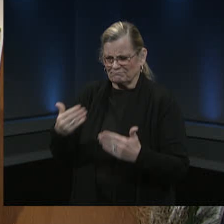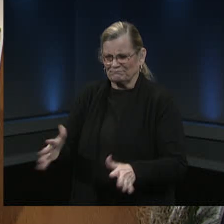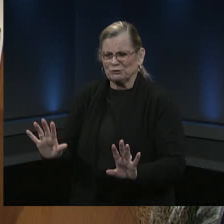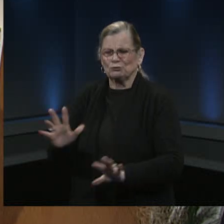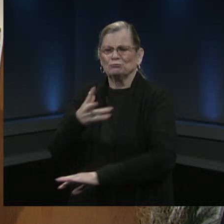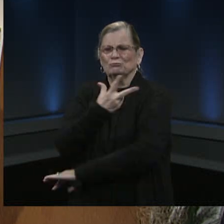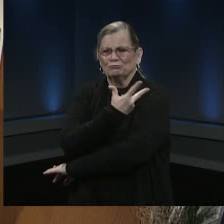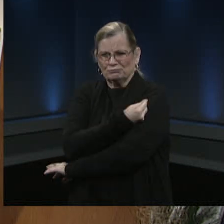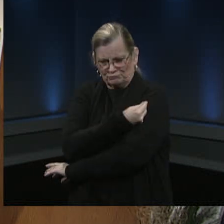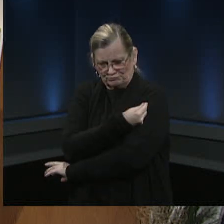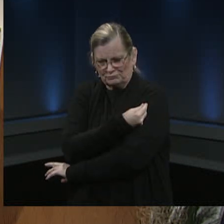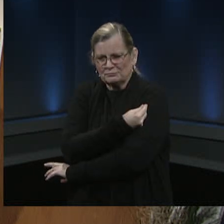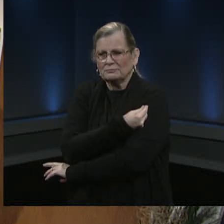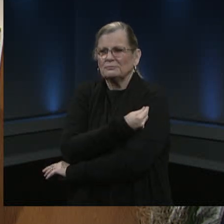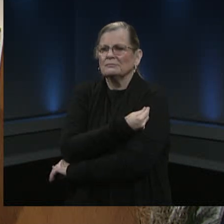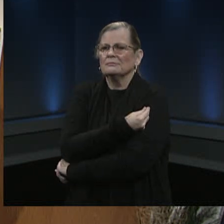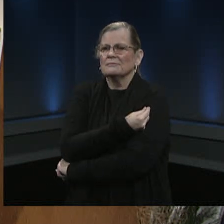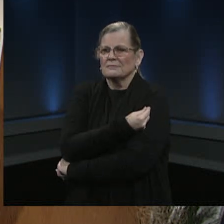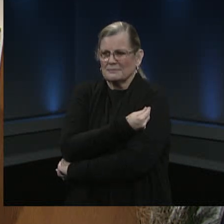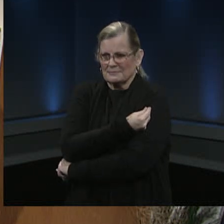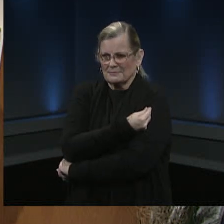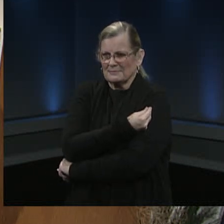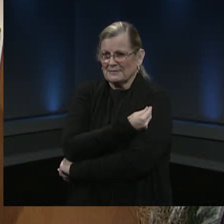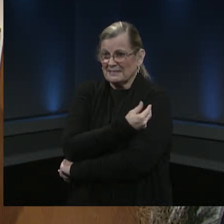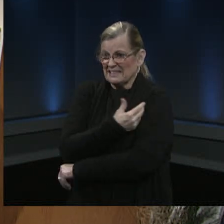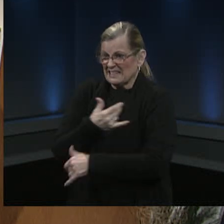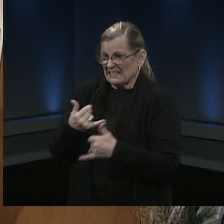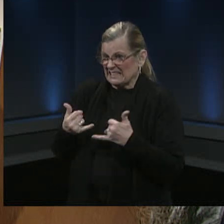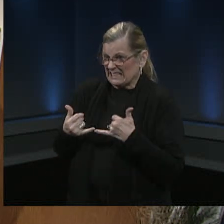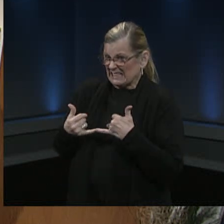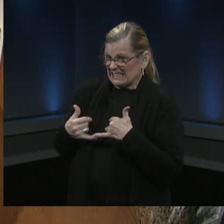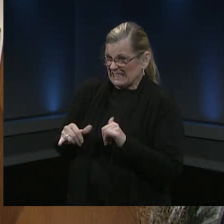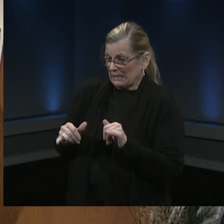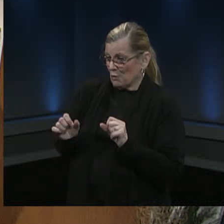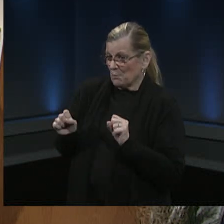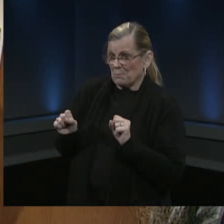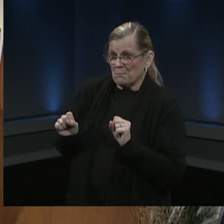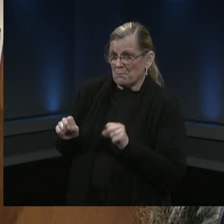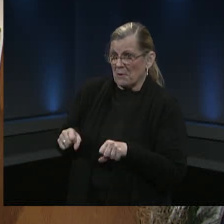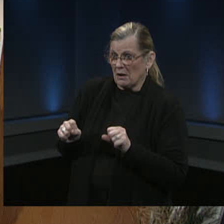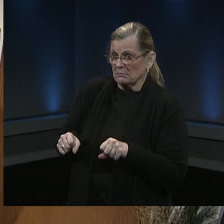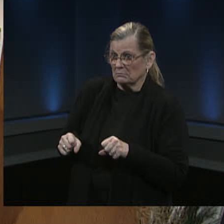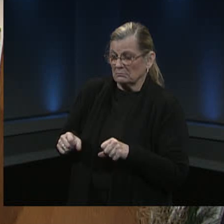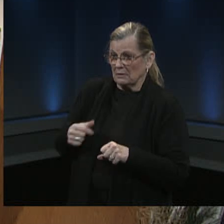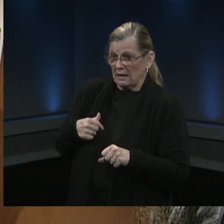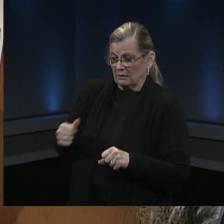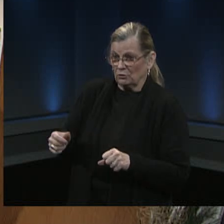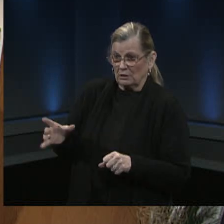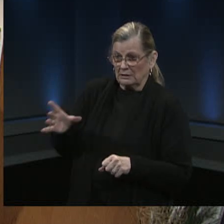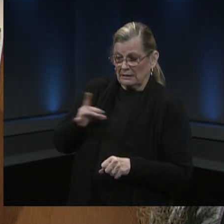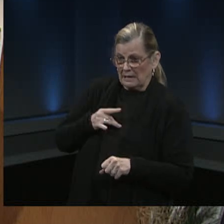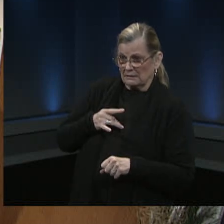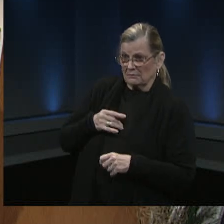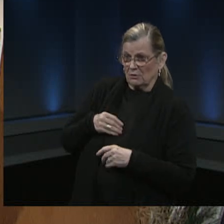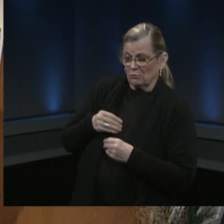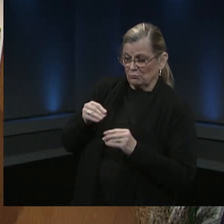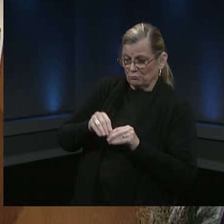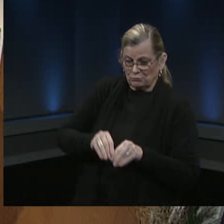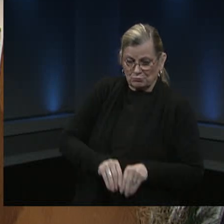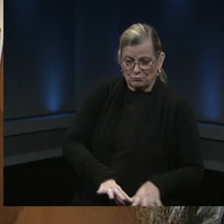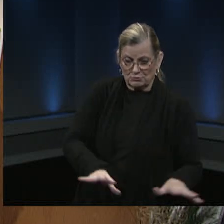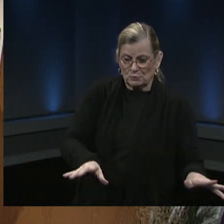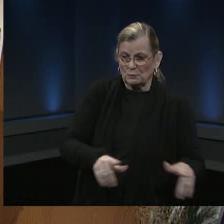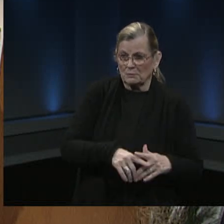will there still be a chance that i pick up the virus and i bring it home to my own children and they could you stick with the multi-system